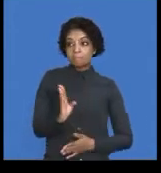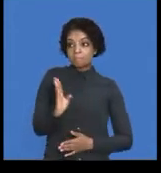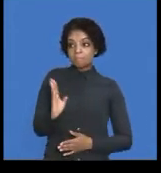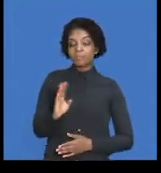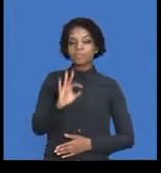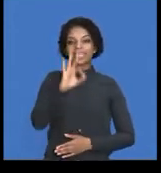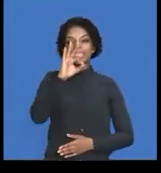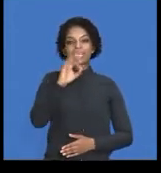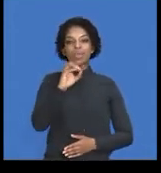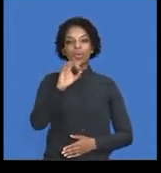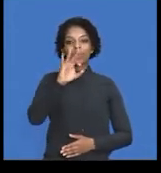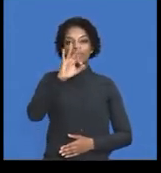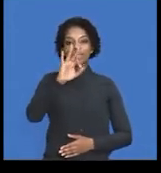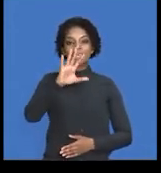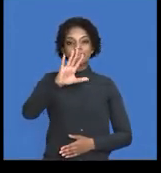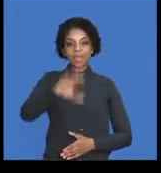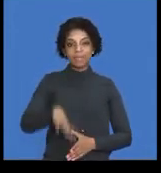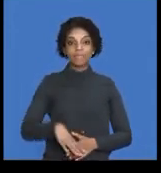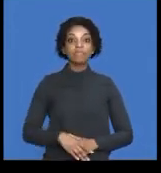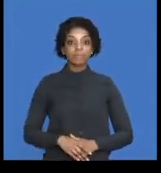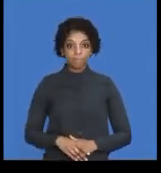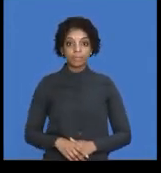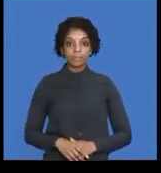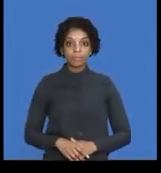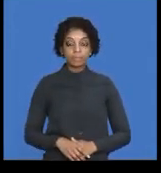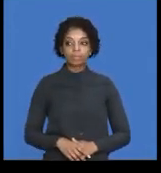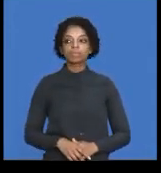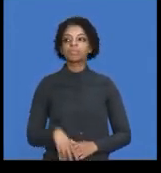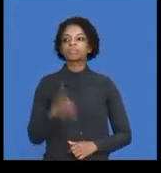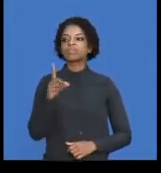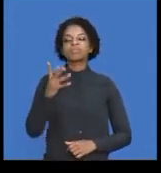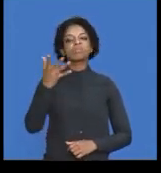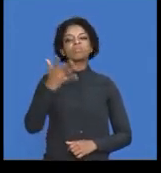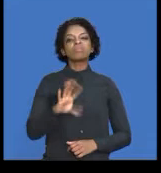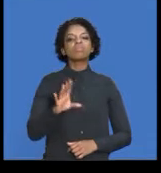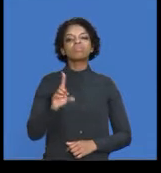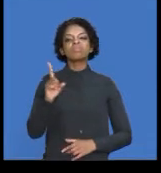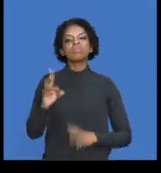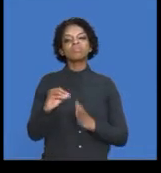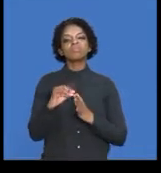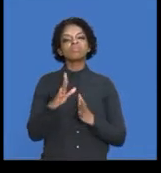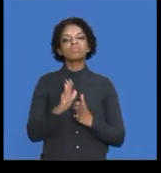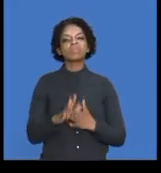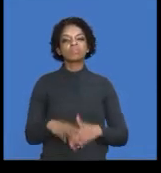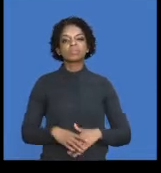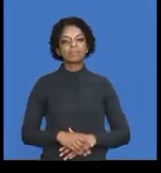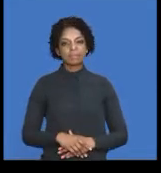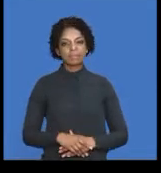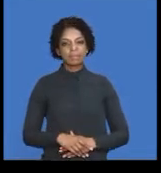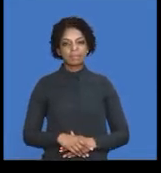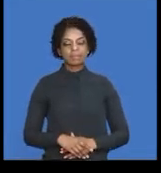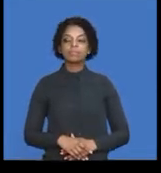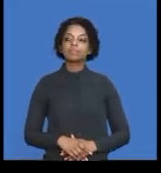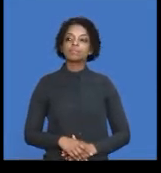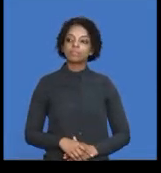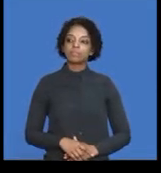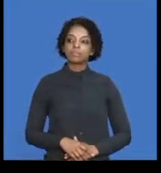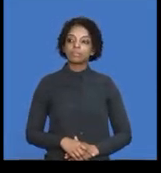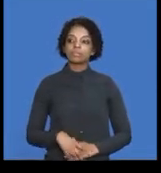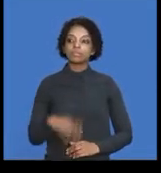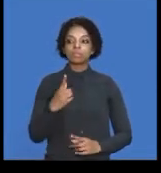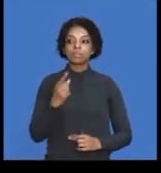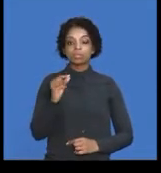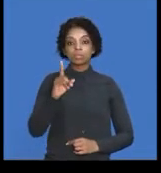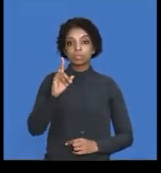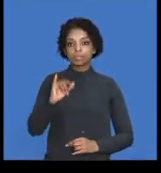amount of 3035, right? In our records, obviously. Let's just